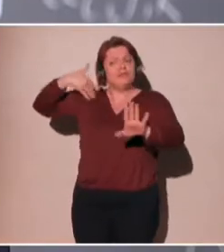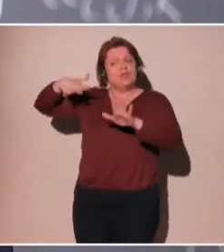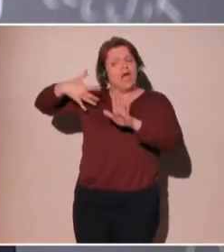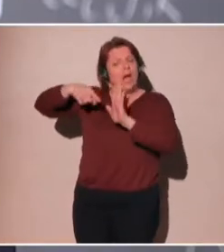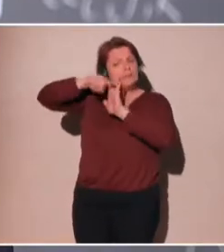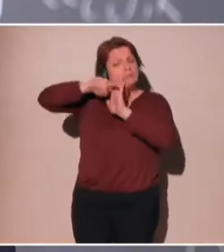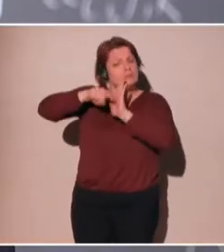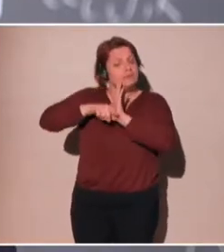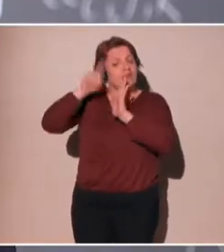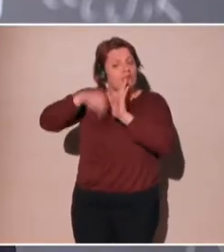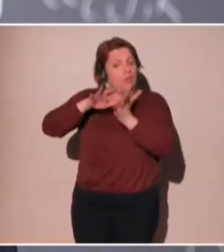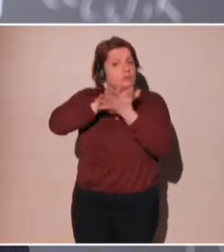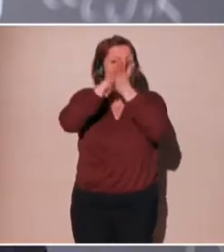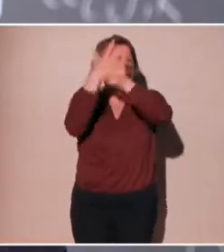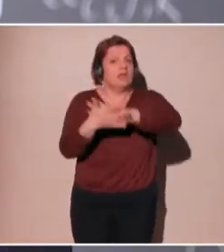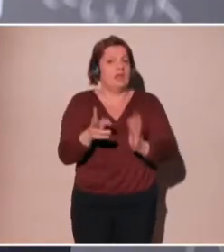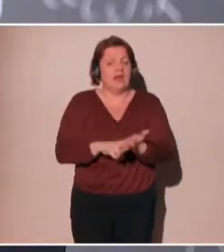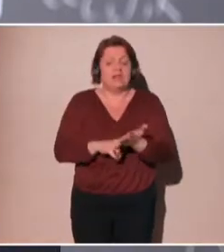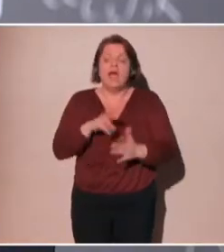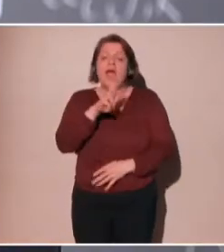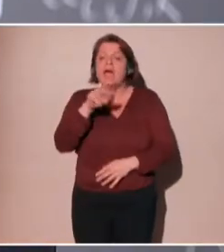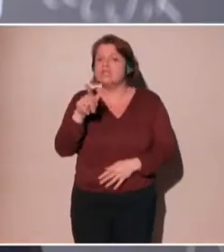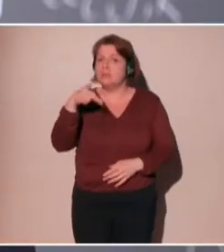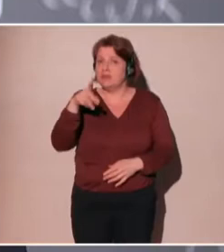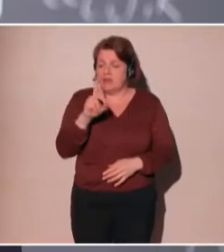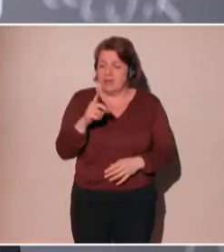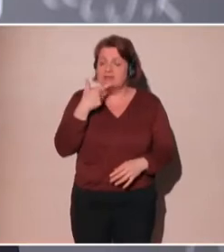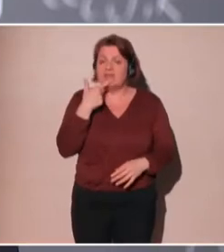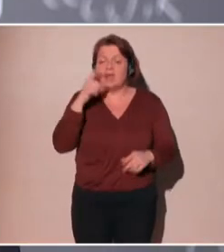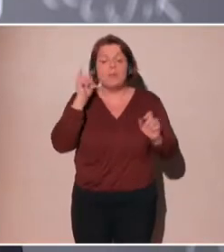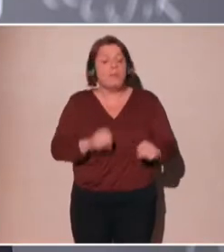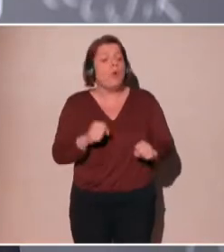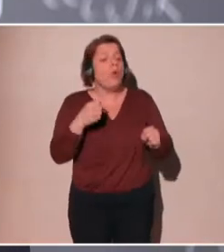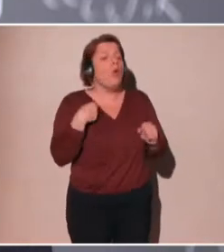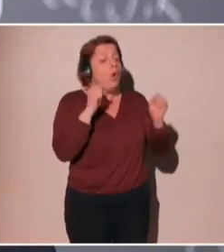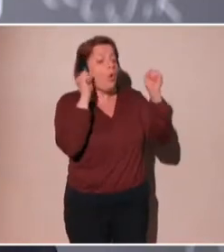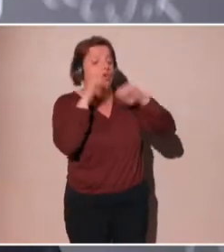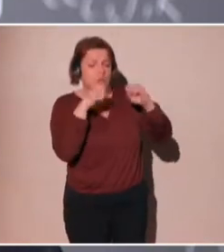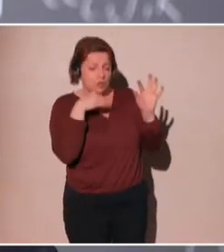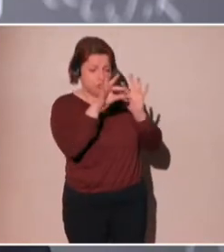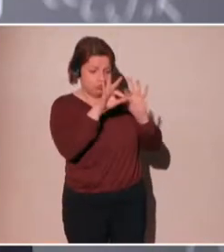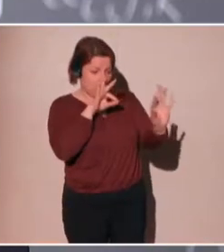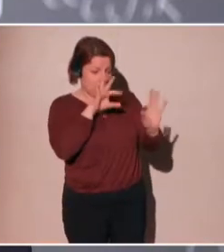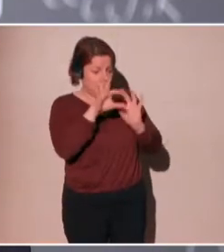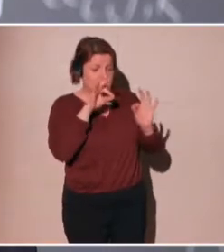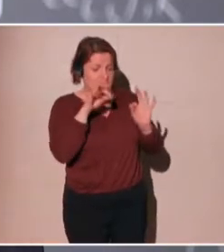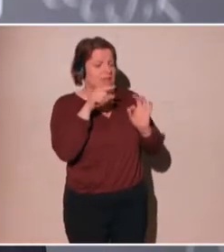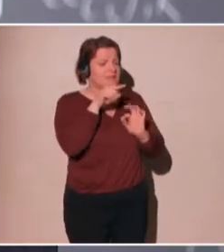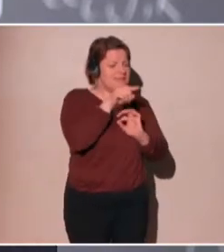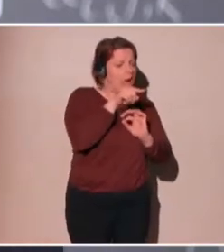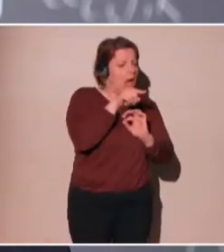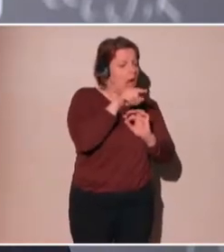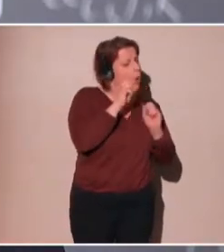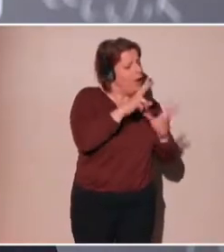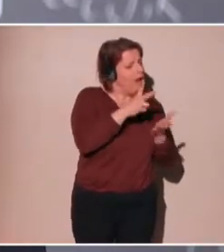And we've got to make sure how that happens. With the GDPR, the idea is that you can be more specific in the consent that